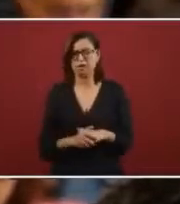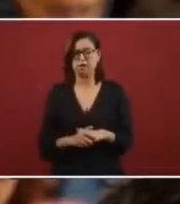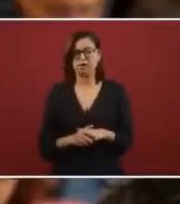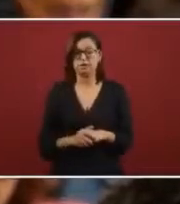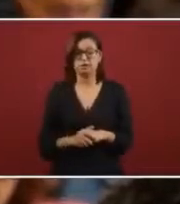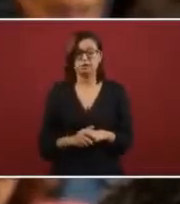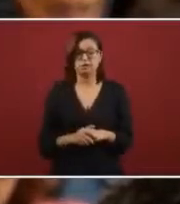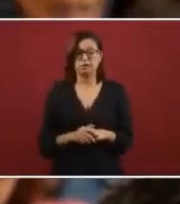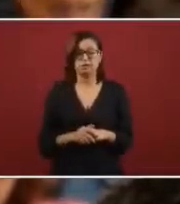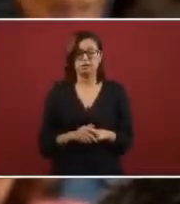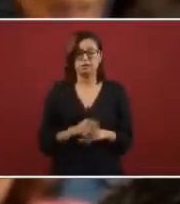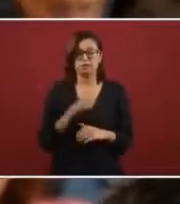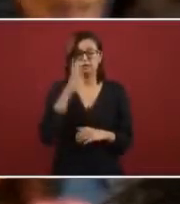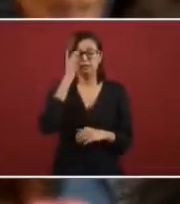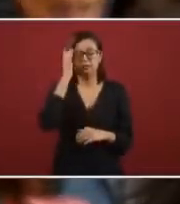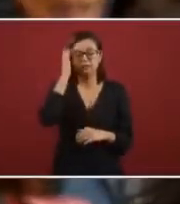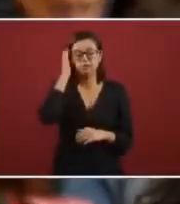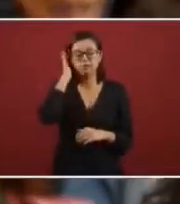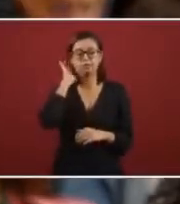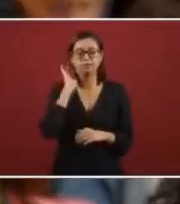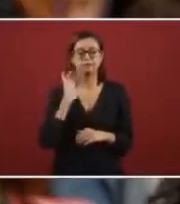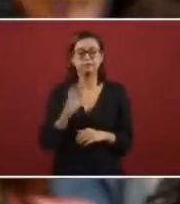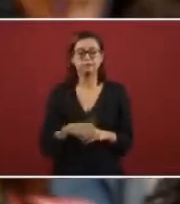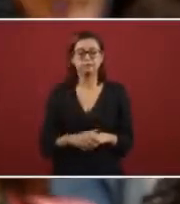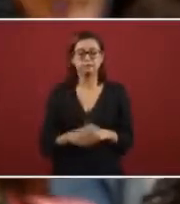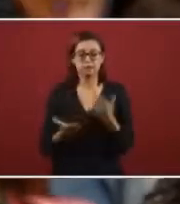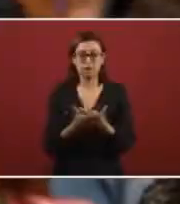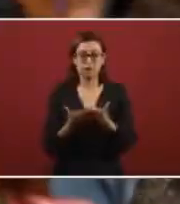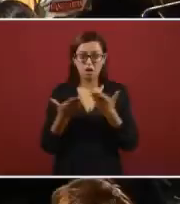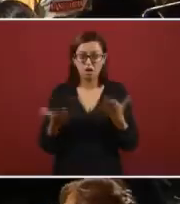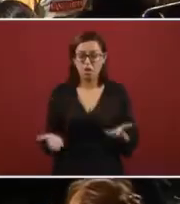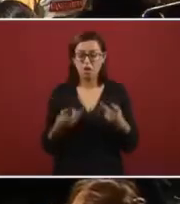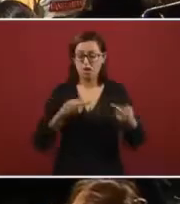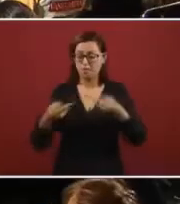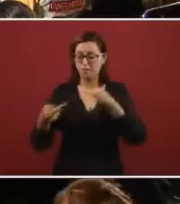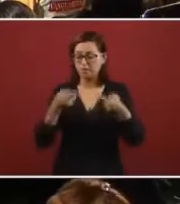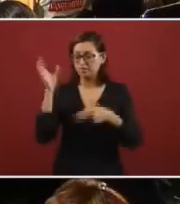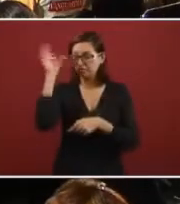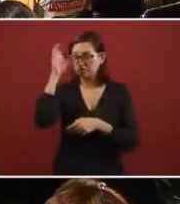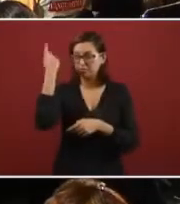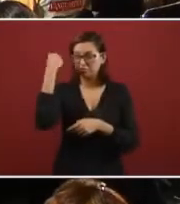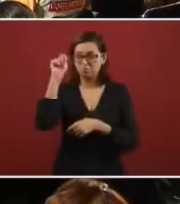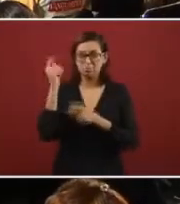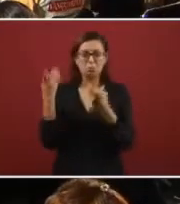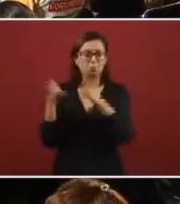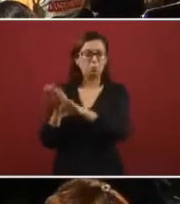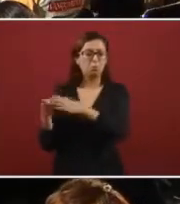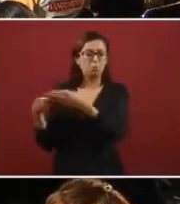So today, they make plans for science and technology.